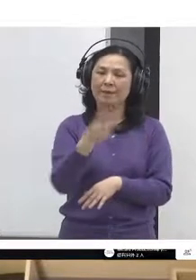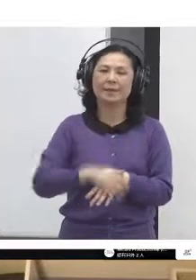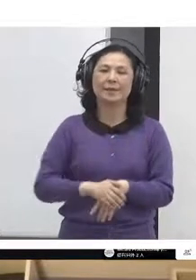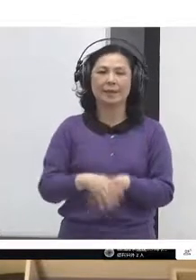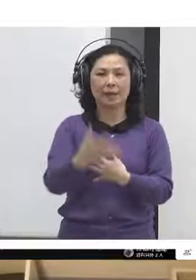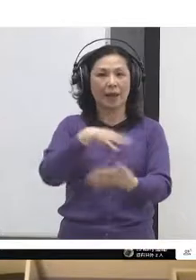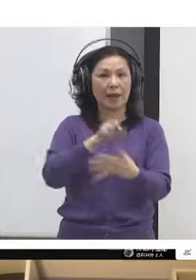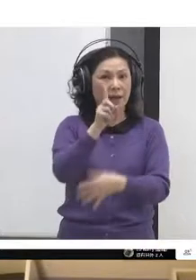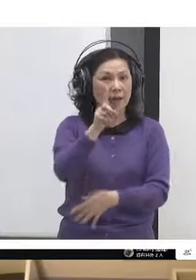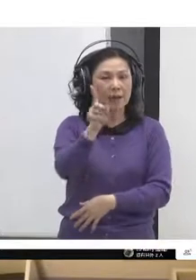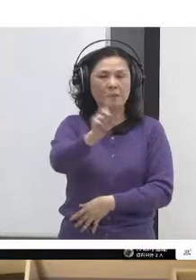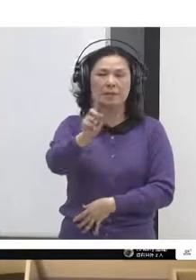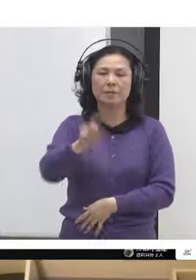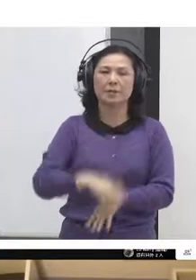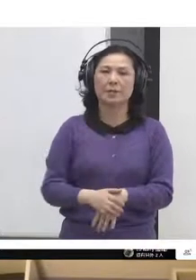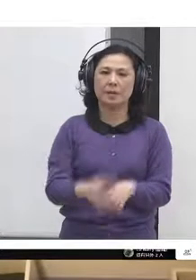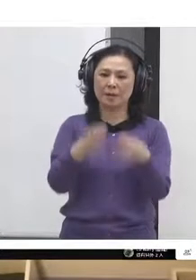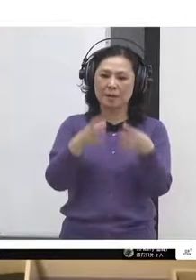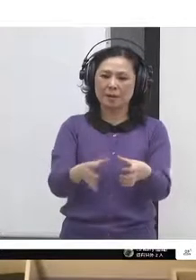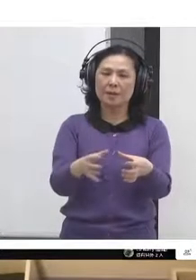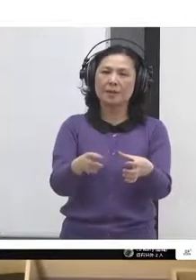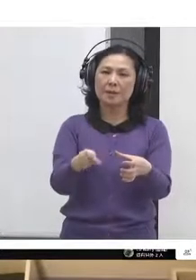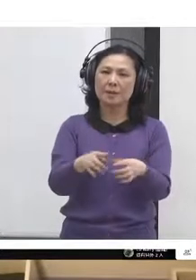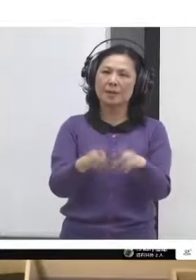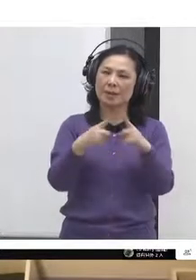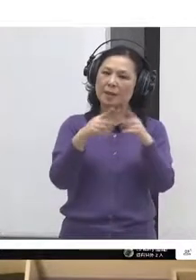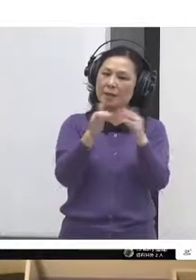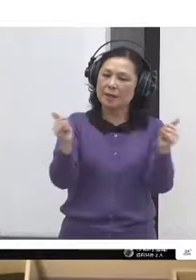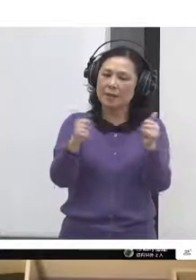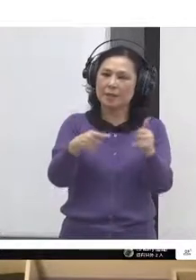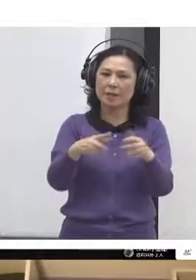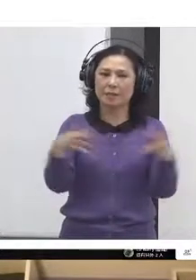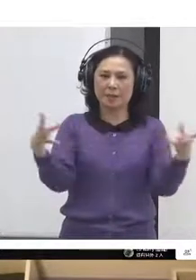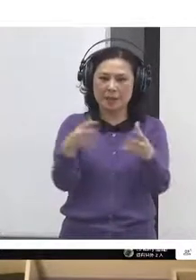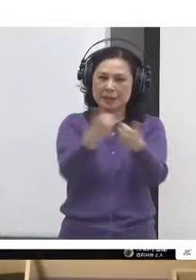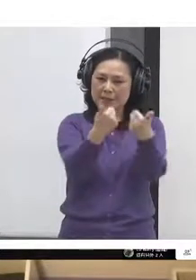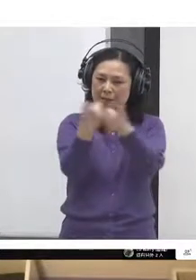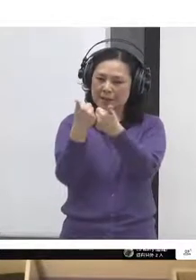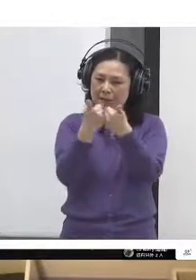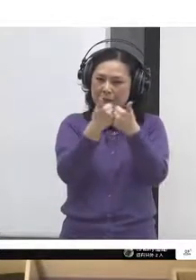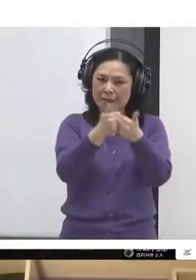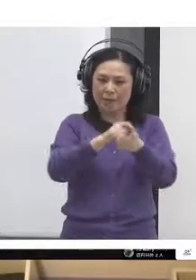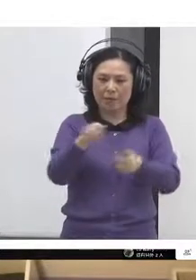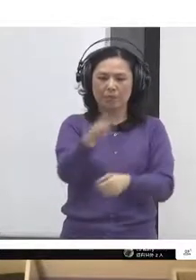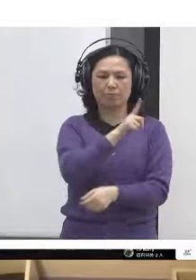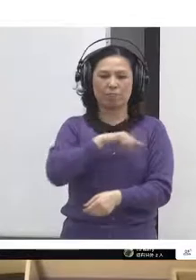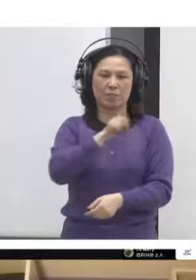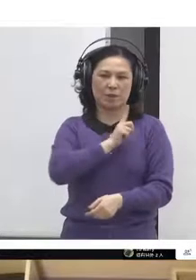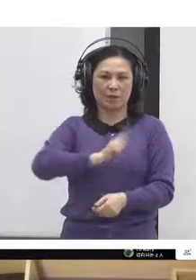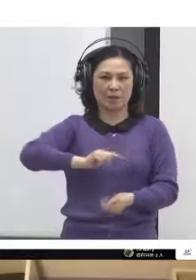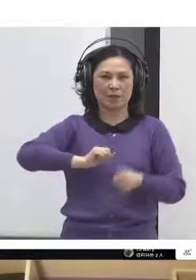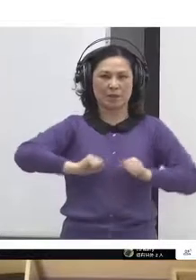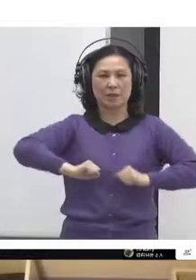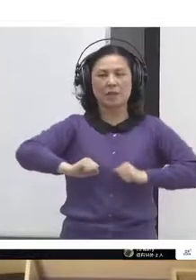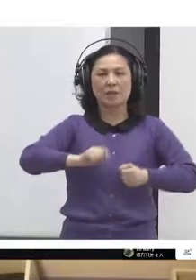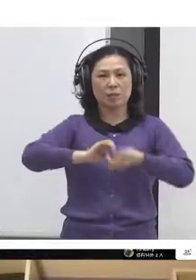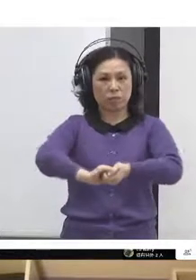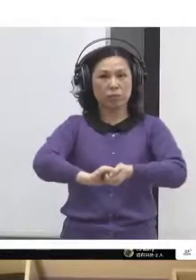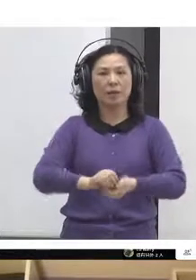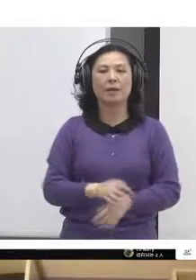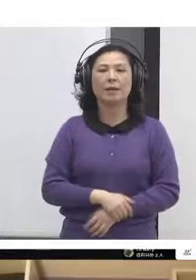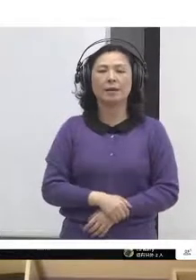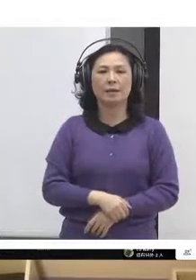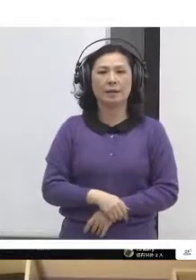the results of a citizens assembly. But that's the literal translation. What that really kind of stands for is a transformation of democracy